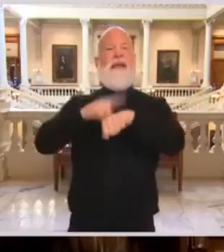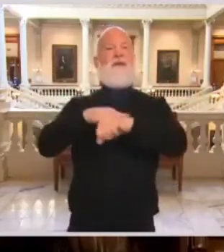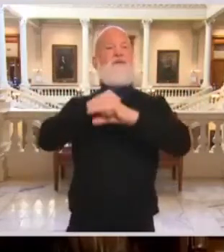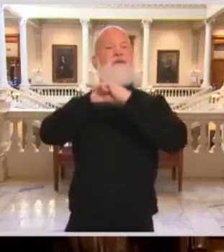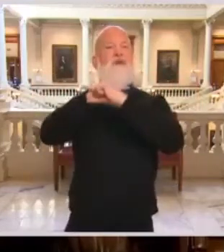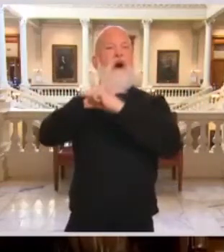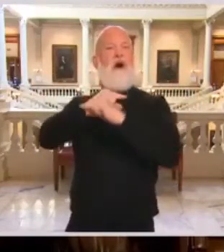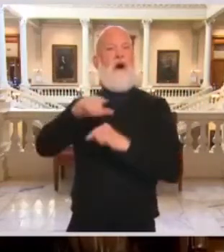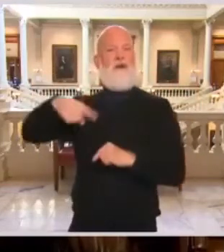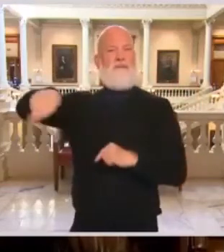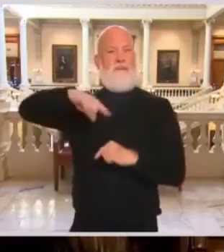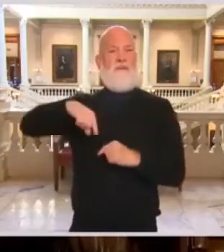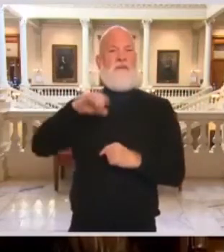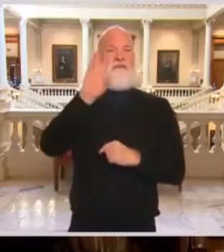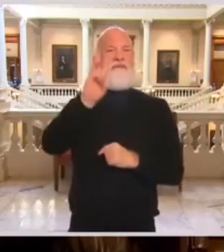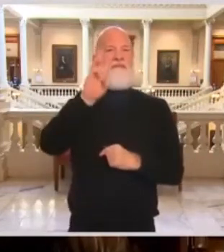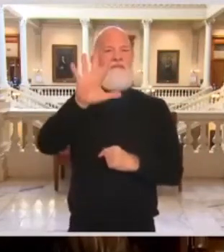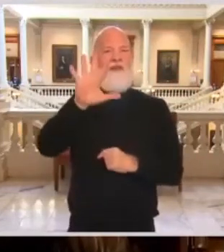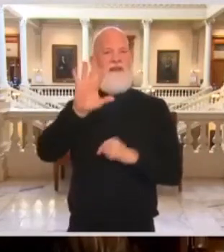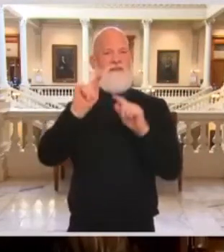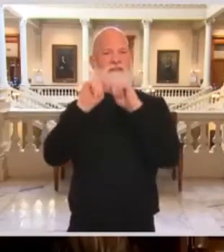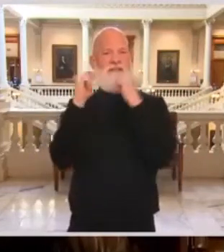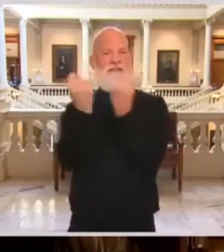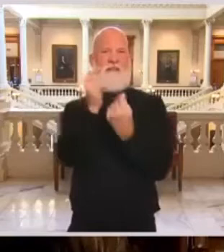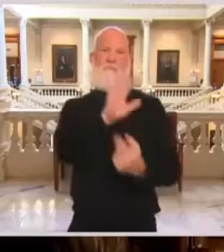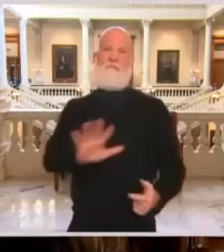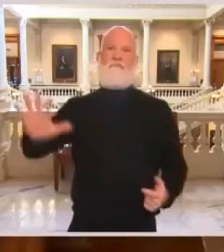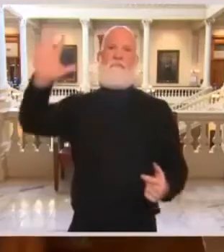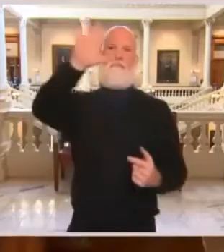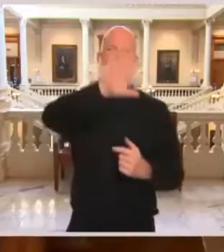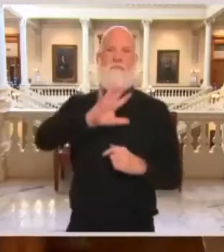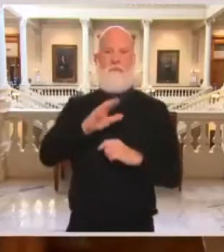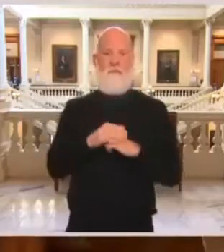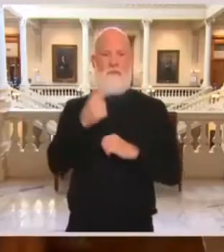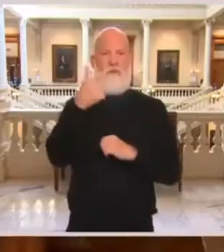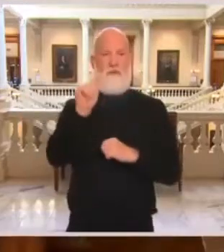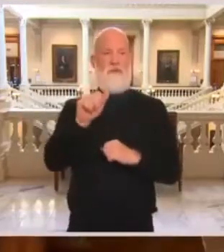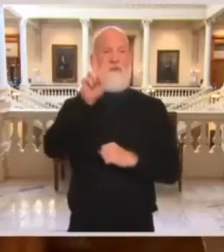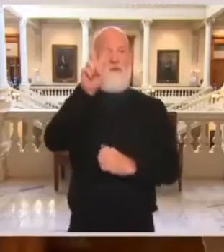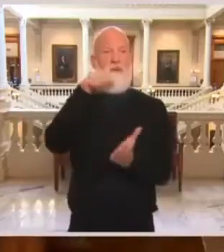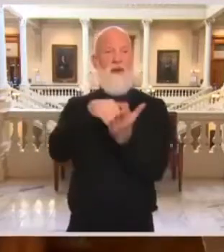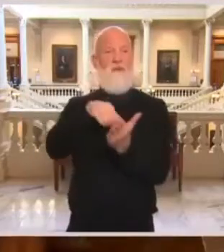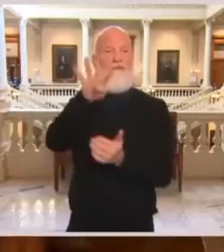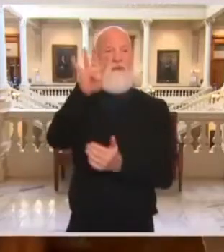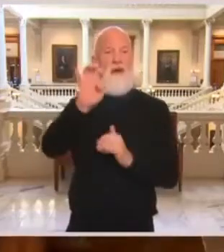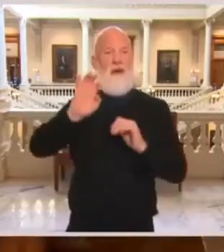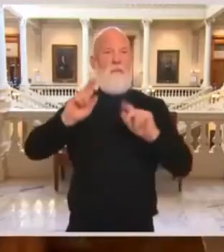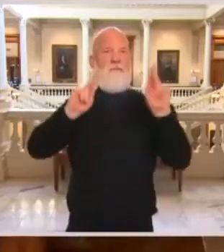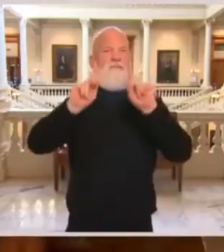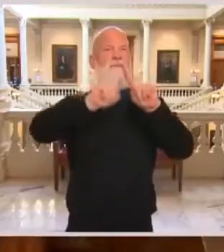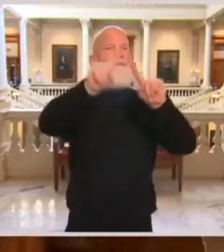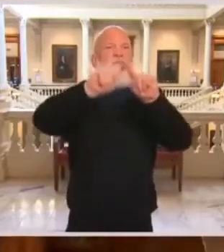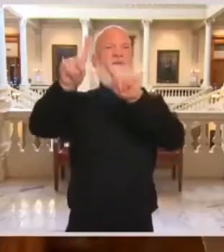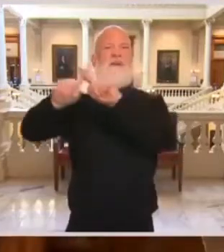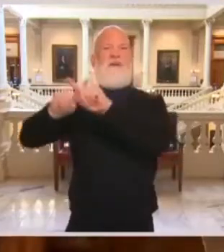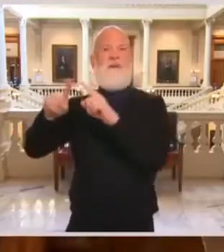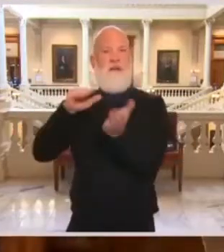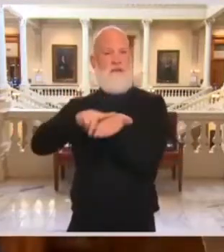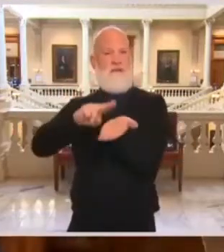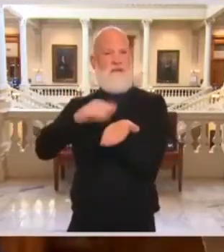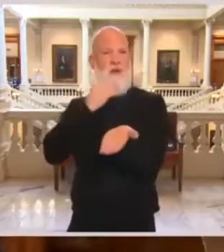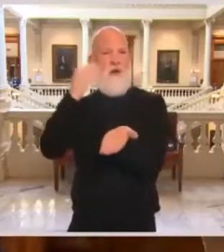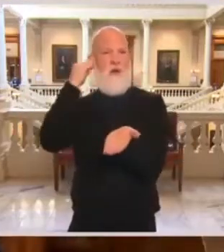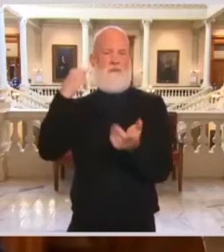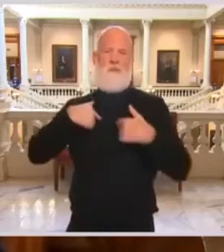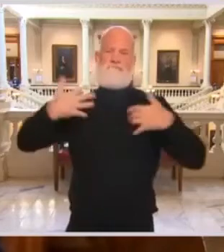missions in more than 2,400 facilities. Speaking of the National Guard, I'd like to pause here